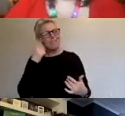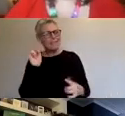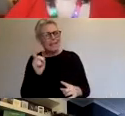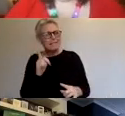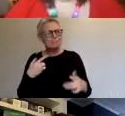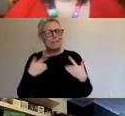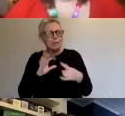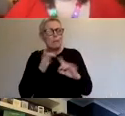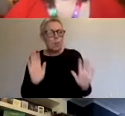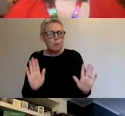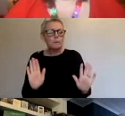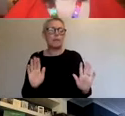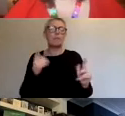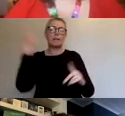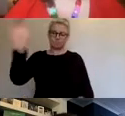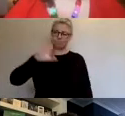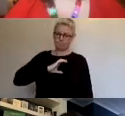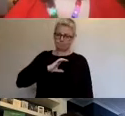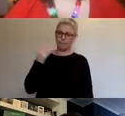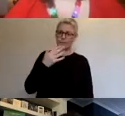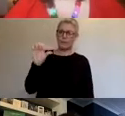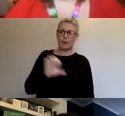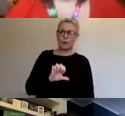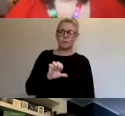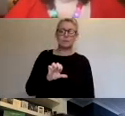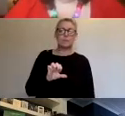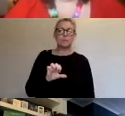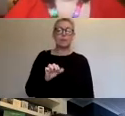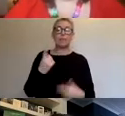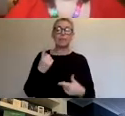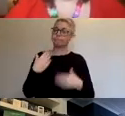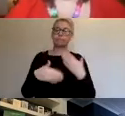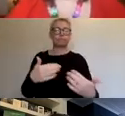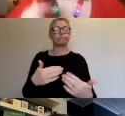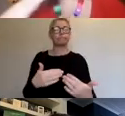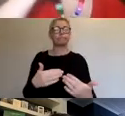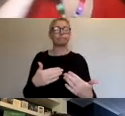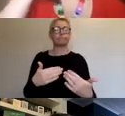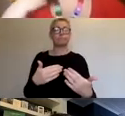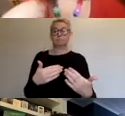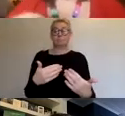But we were awarded the £15,000 and we decided to go ahead anyway on the £15,000.